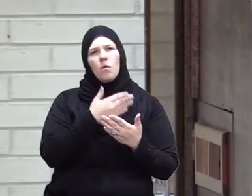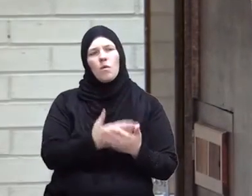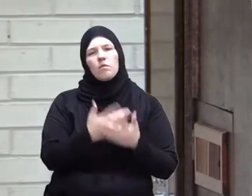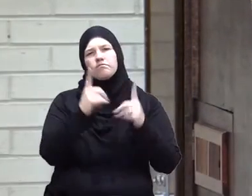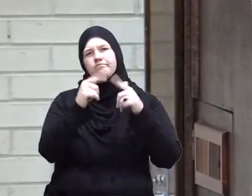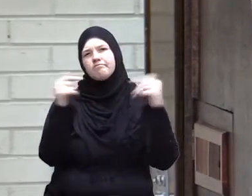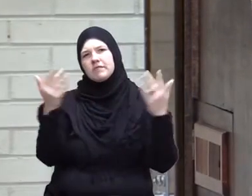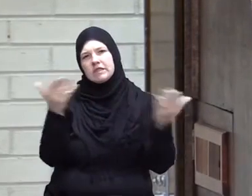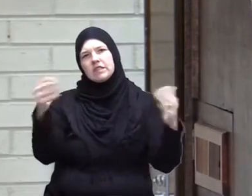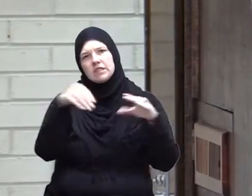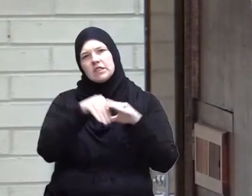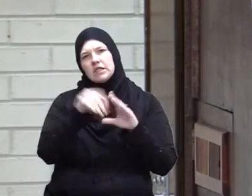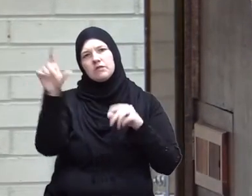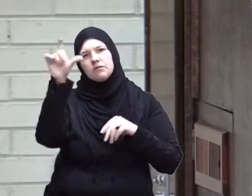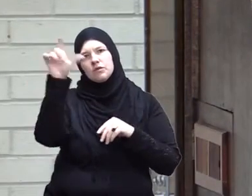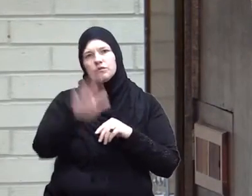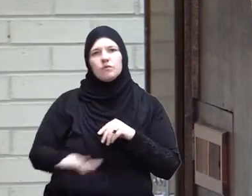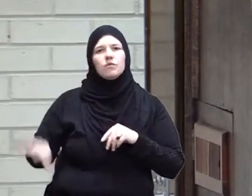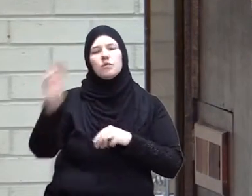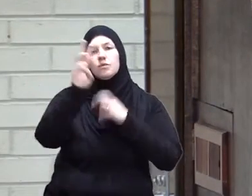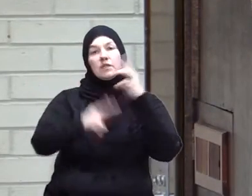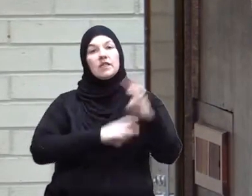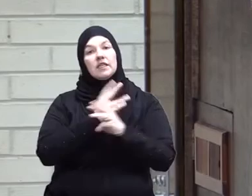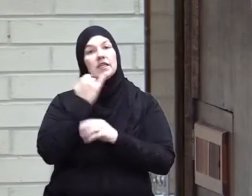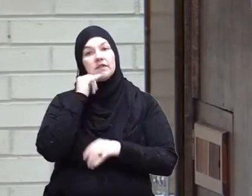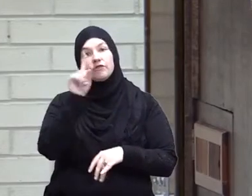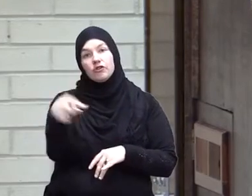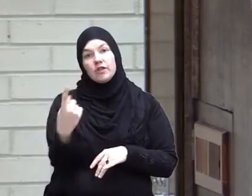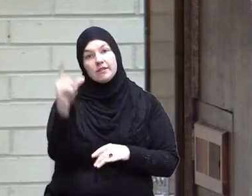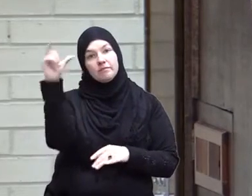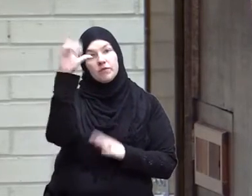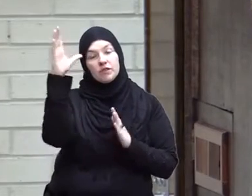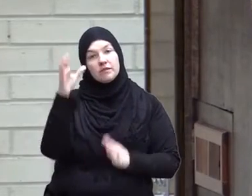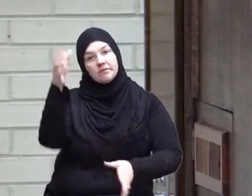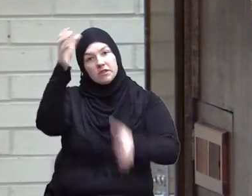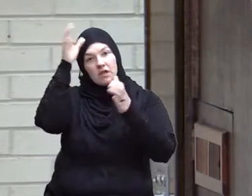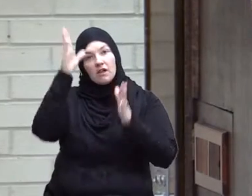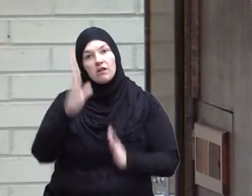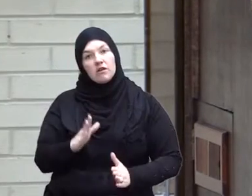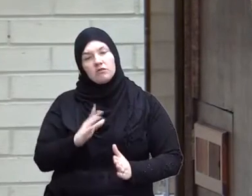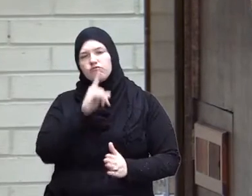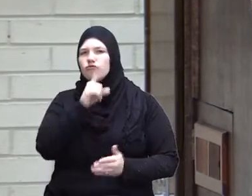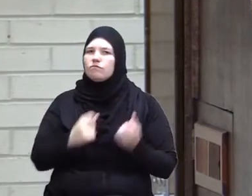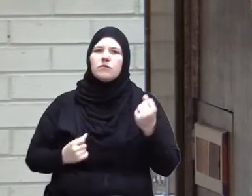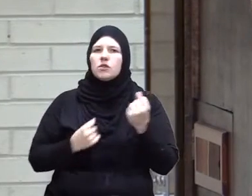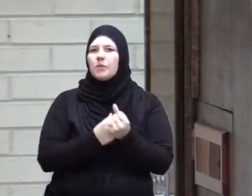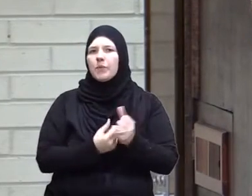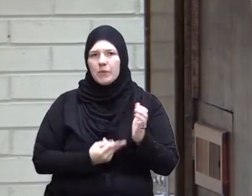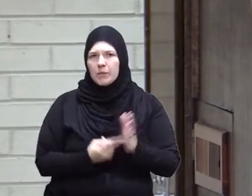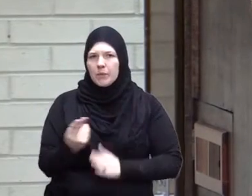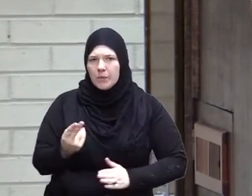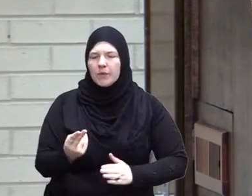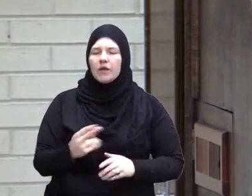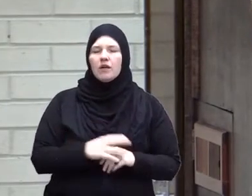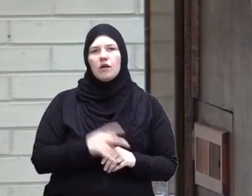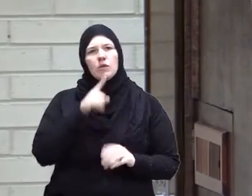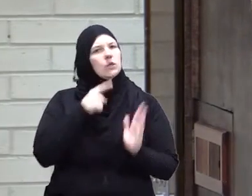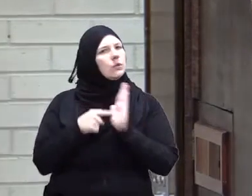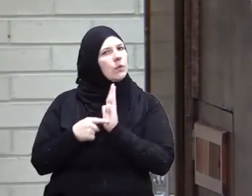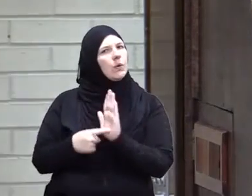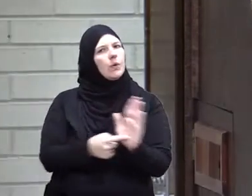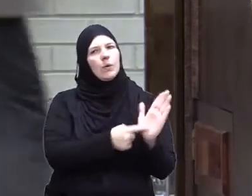world if just Muslim scholars would stand for the truth and speak the truth